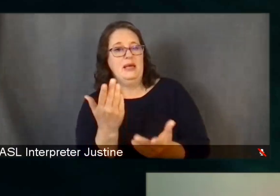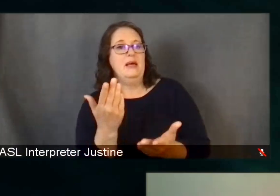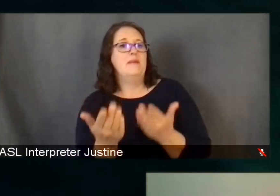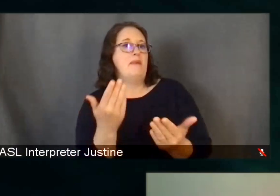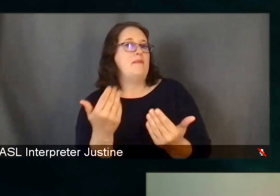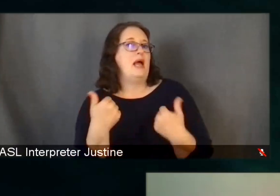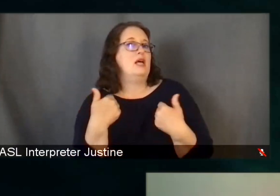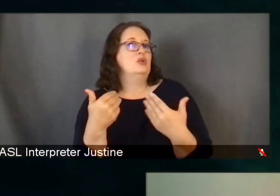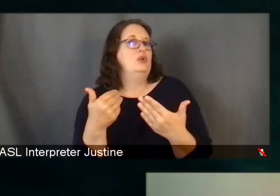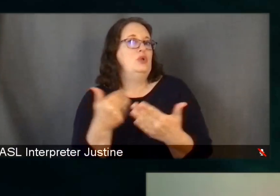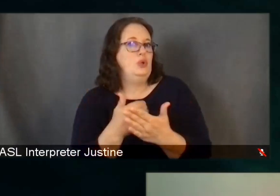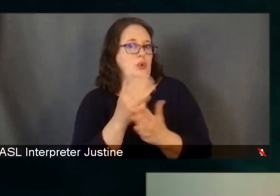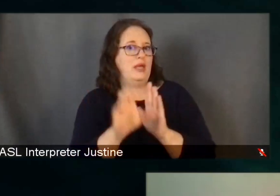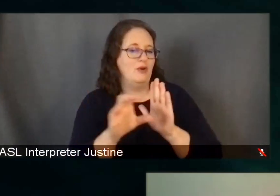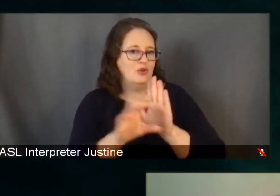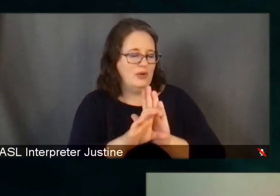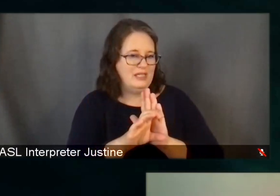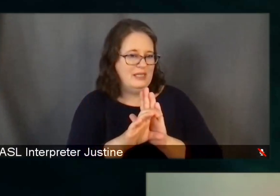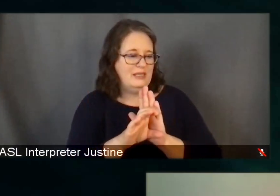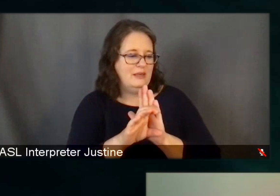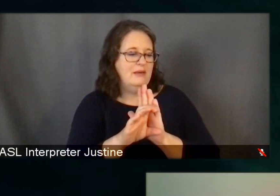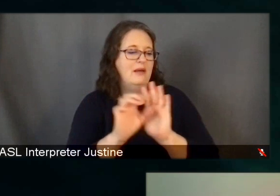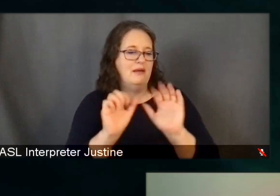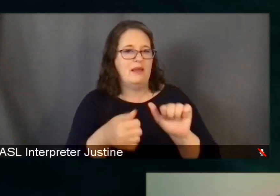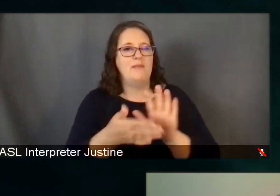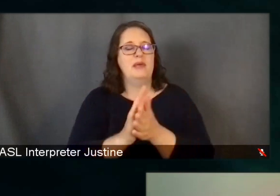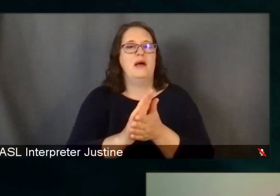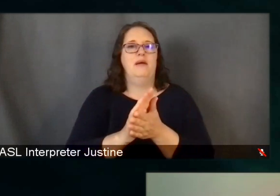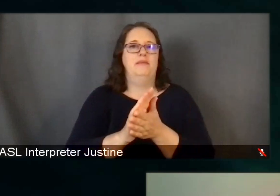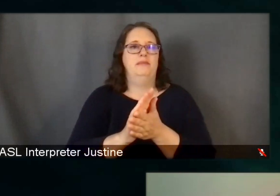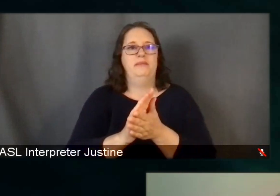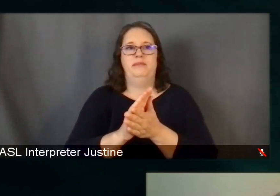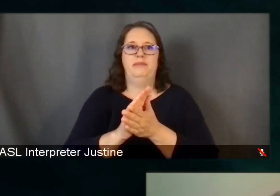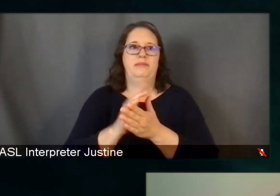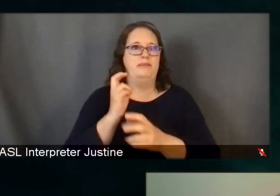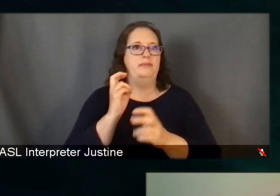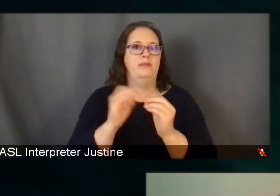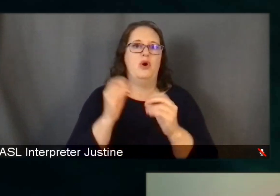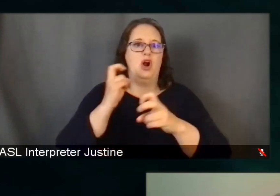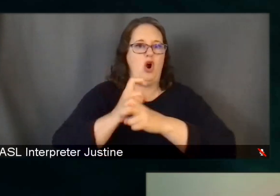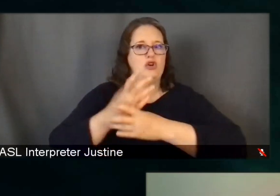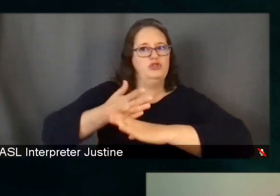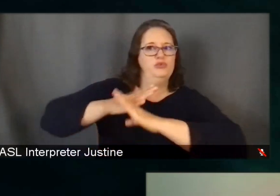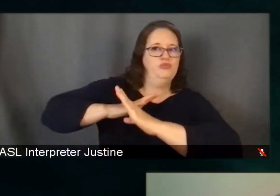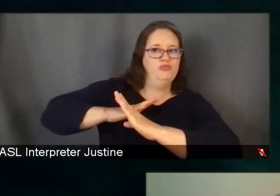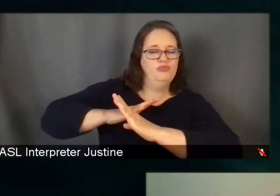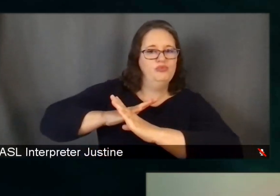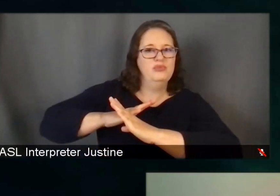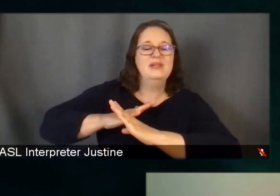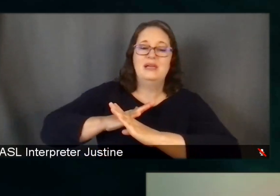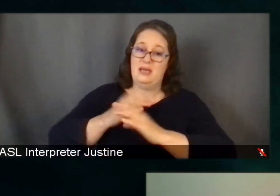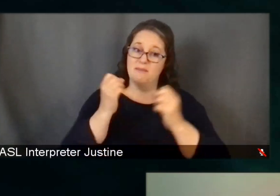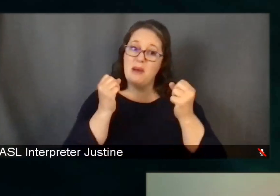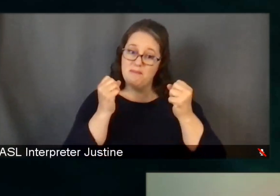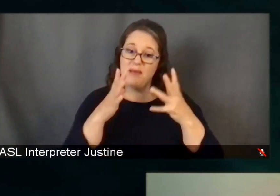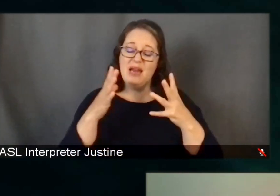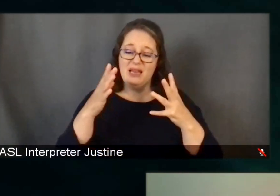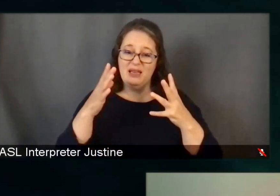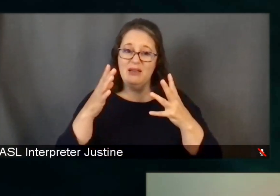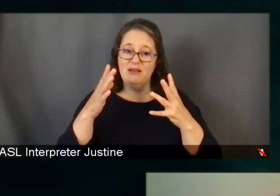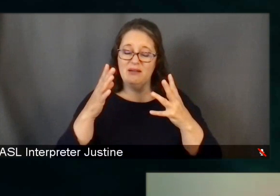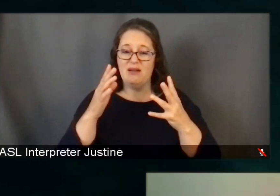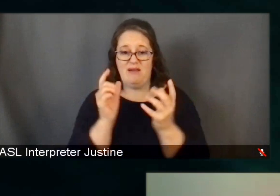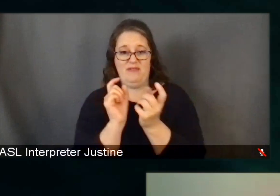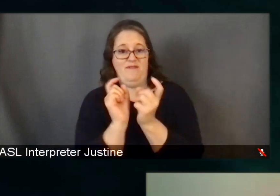complicated to fight. So thankfully, many of the variants that we're seeing, the vaccines